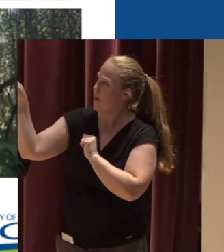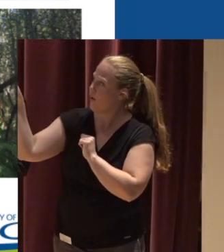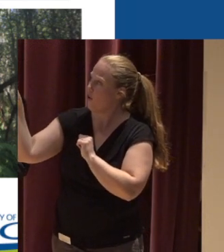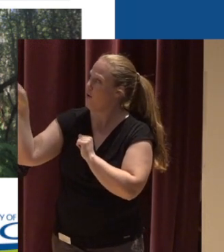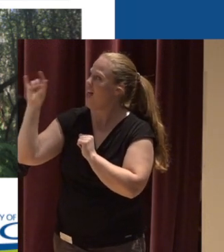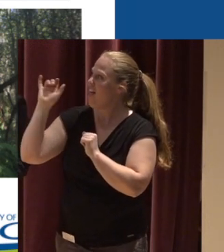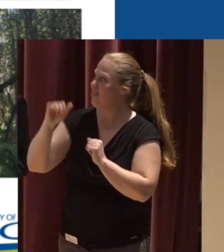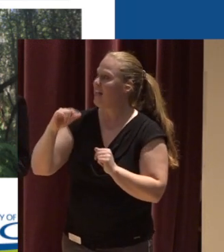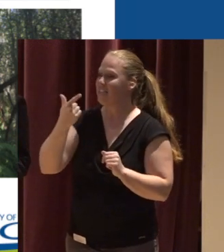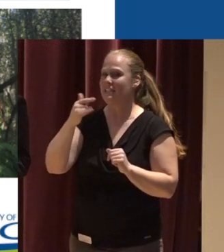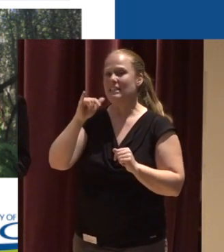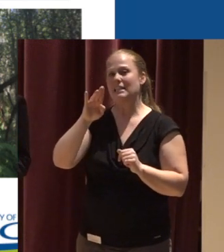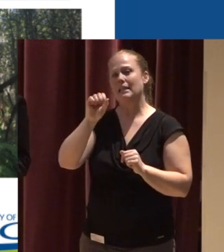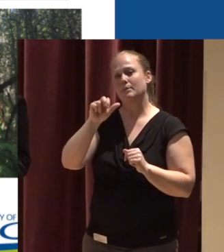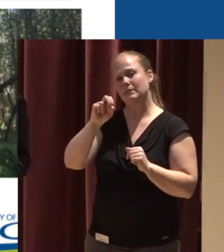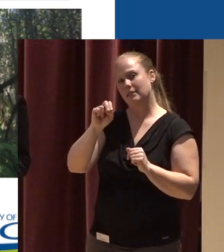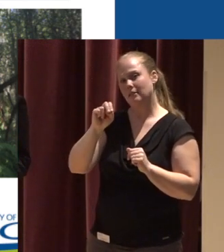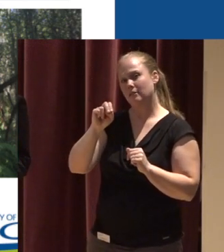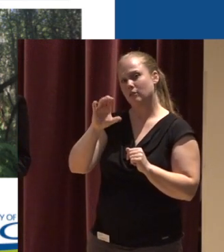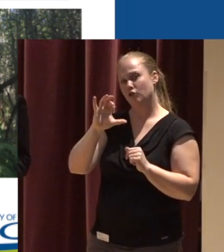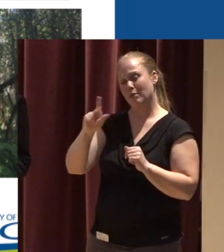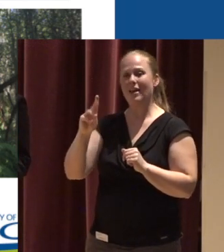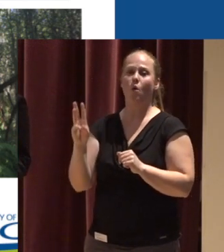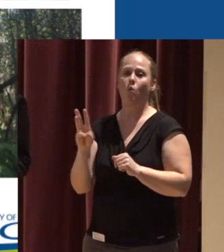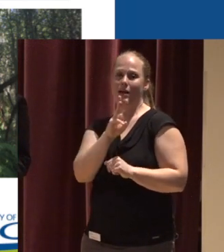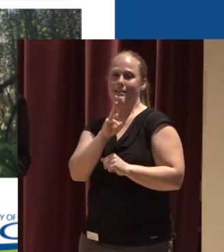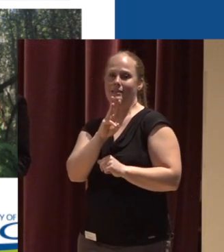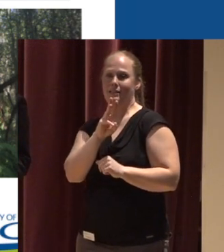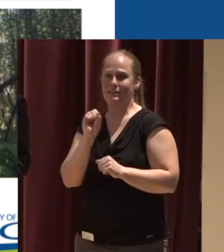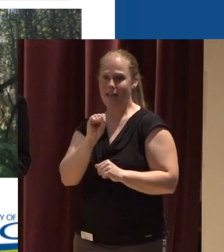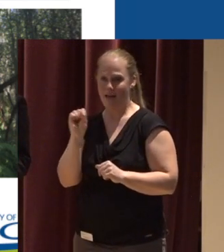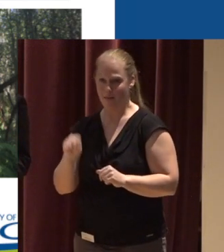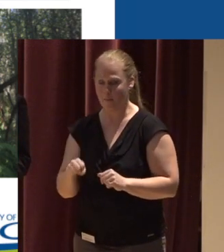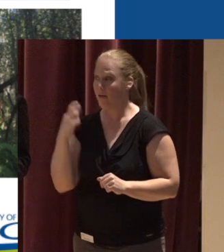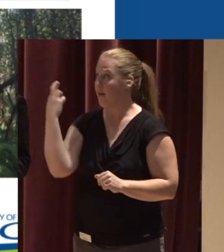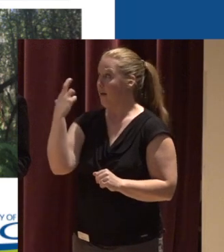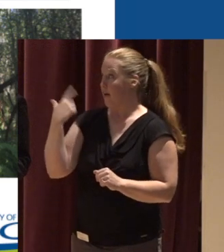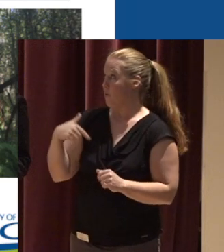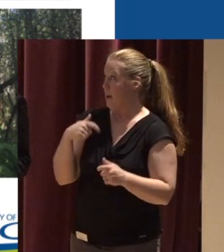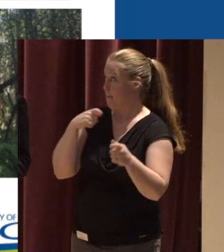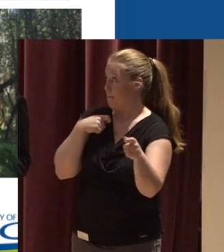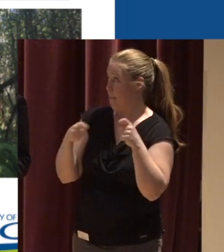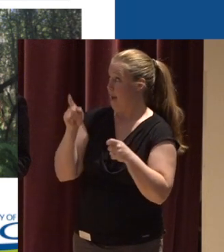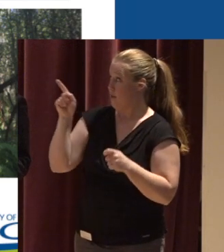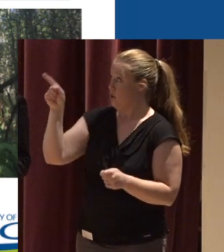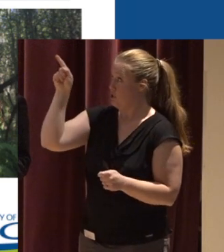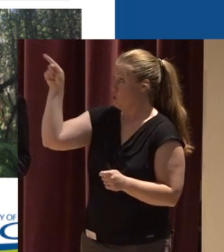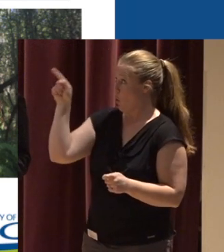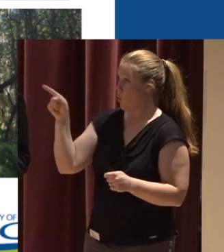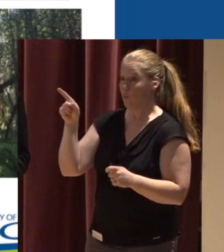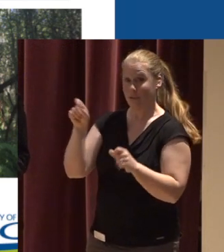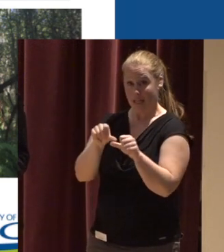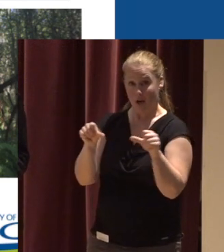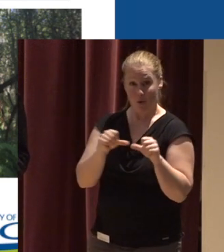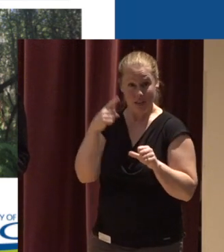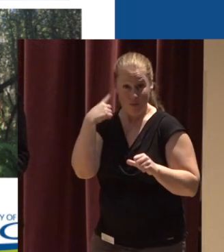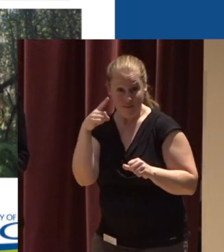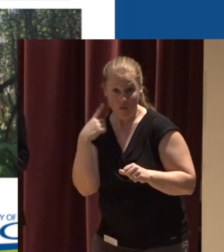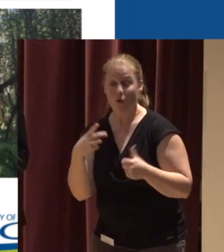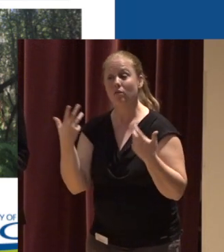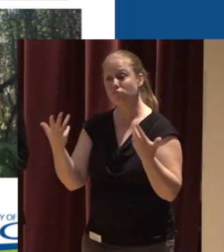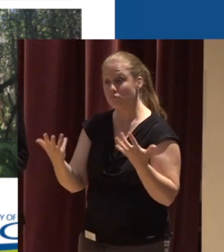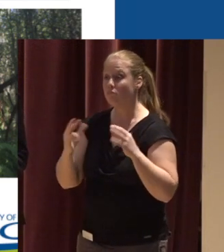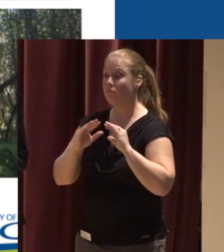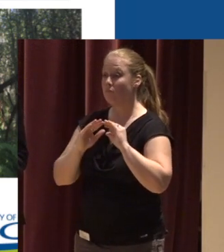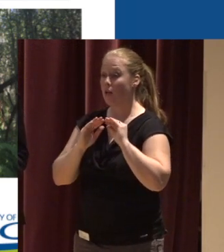this is Gibson Creek natural area This is in West Salem The reason why we manage these areas Is because obviously